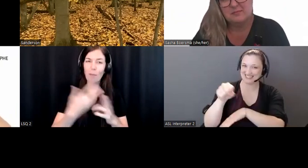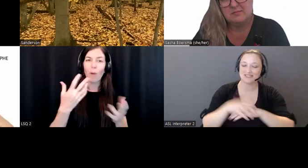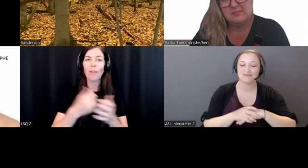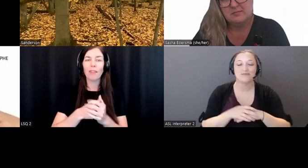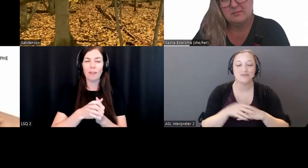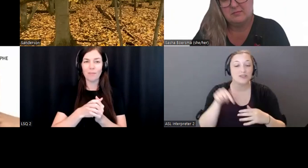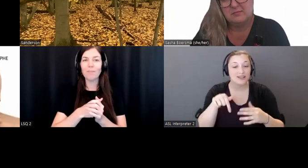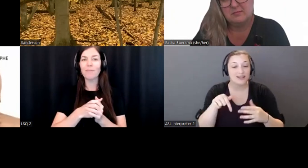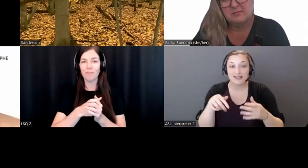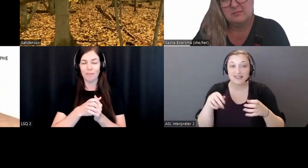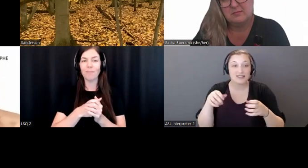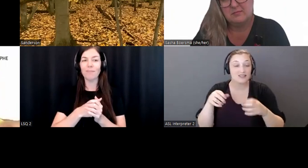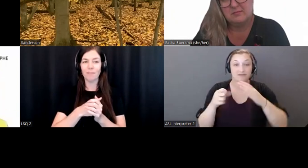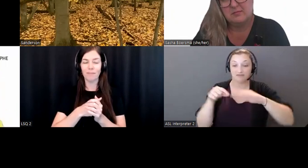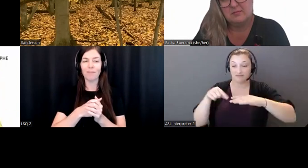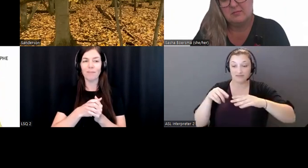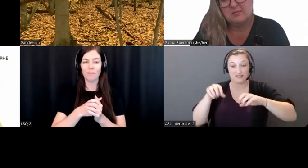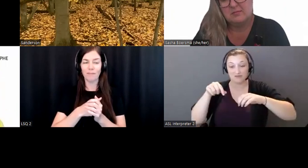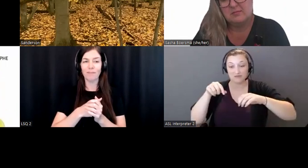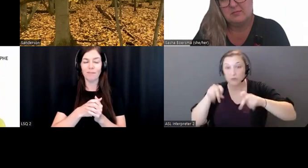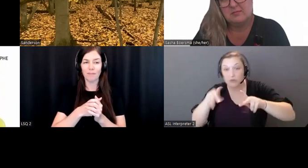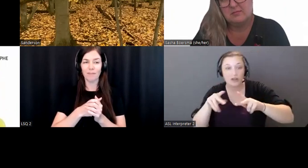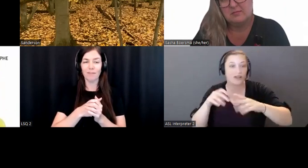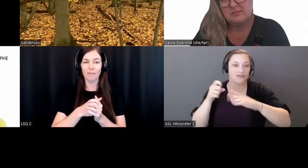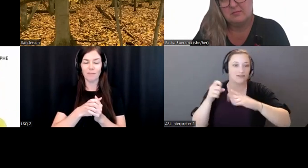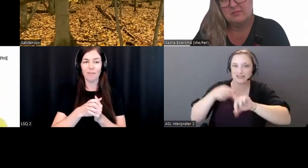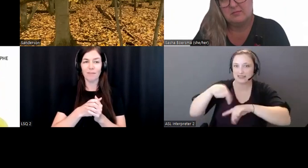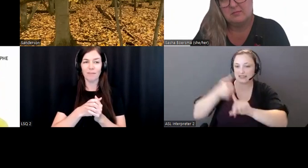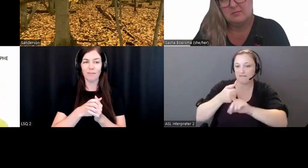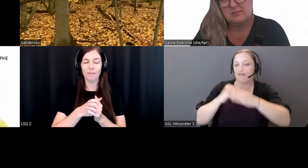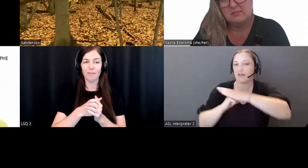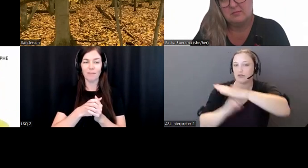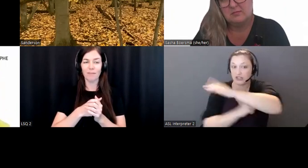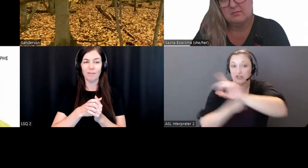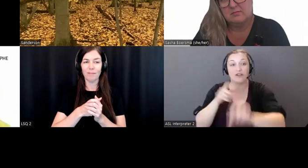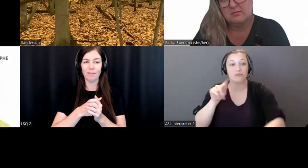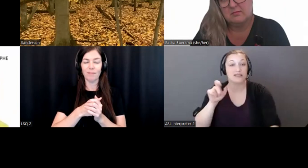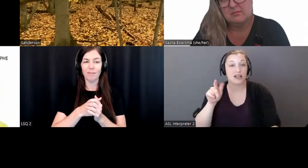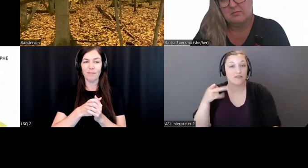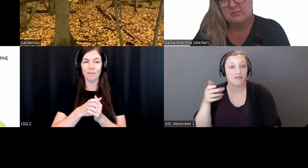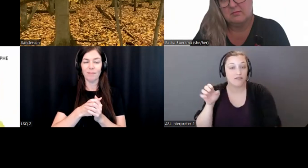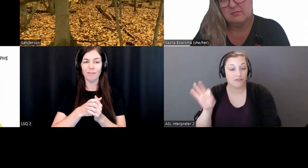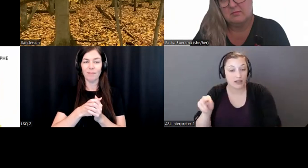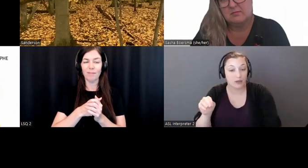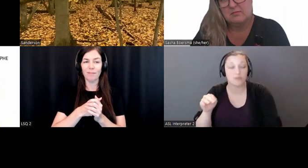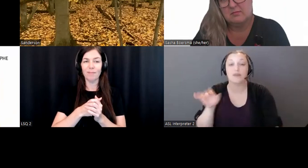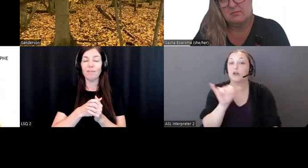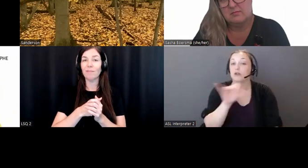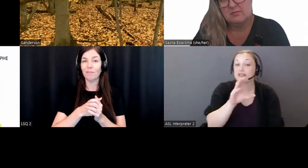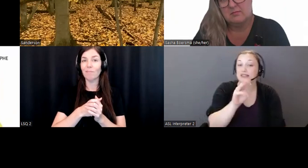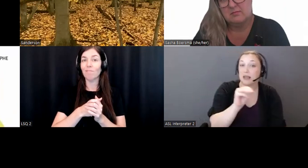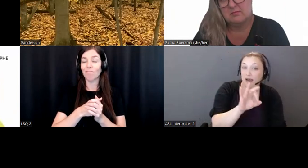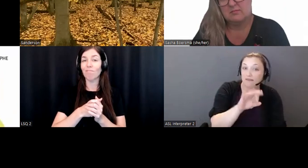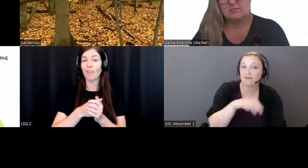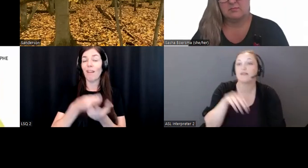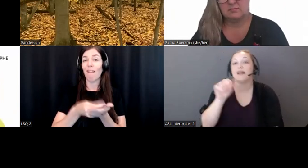being a foundation, the foundational funding that came from telefilm and the CMF with in conjunction with AMI. This was great